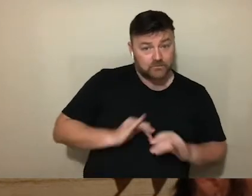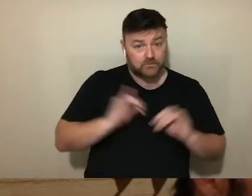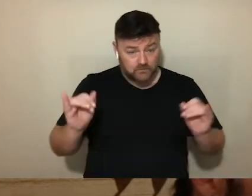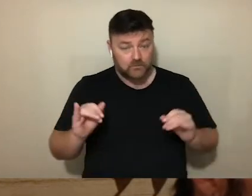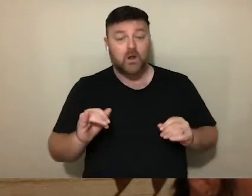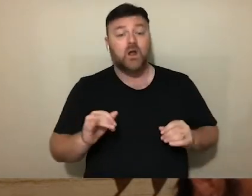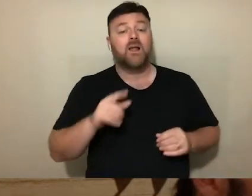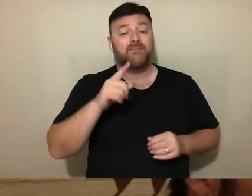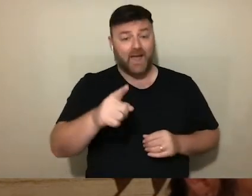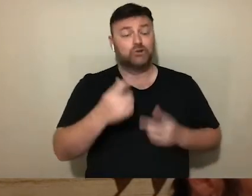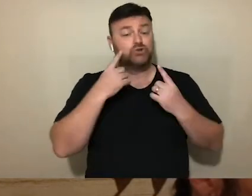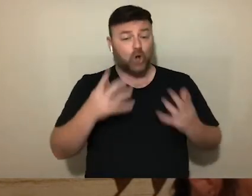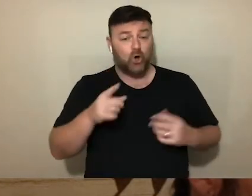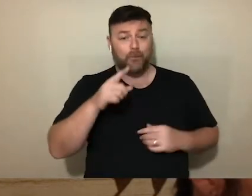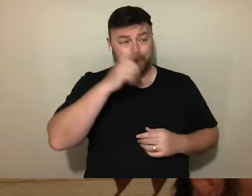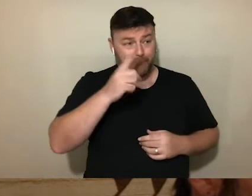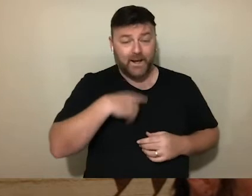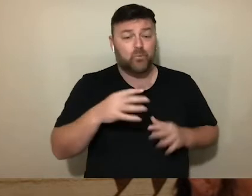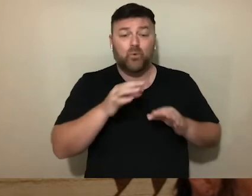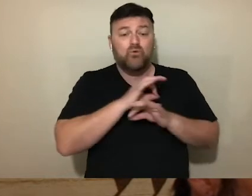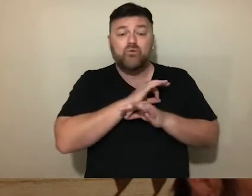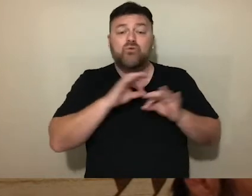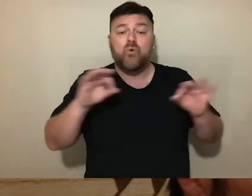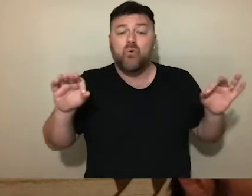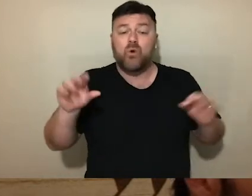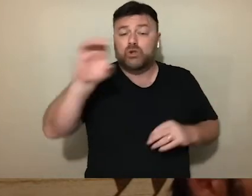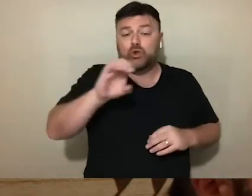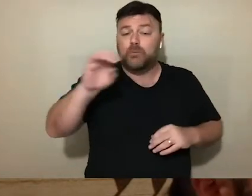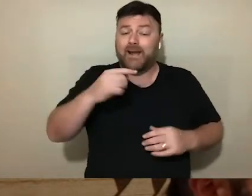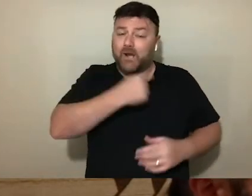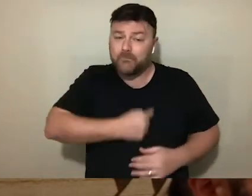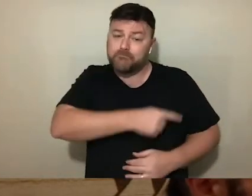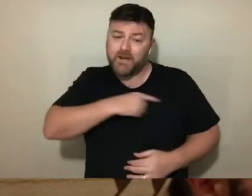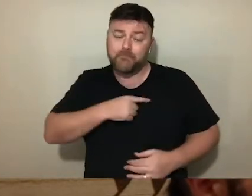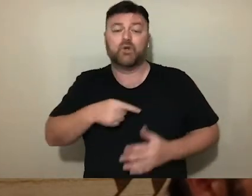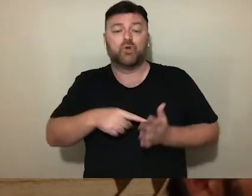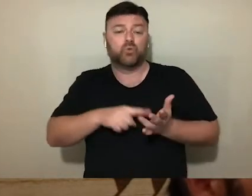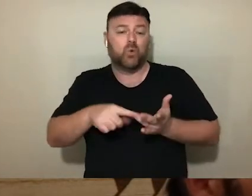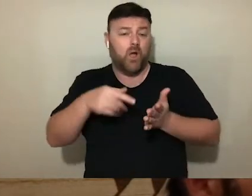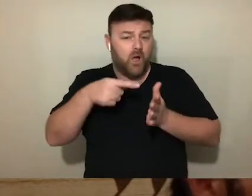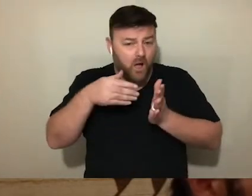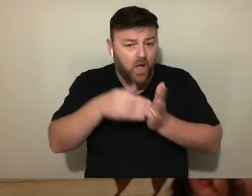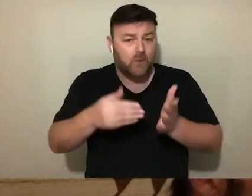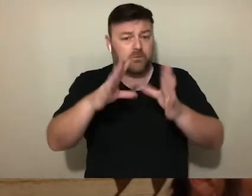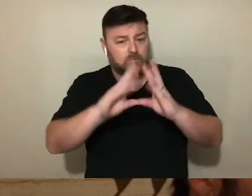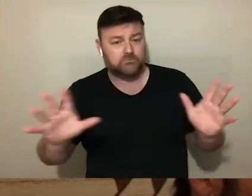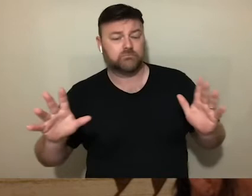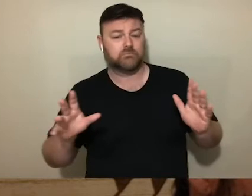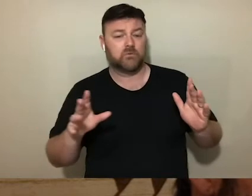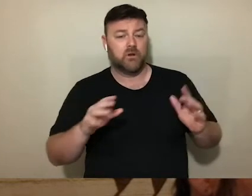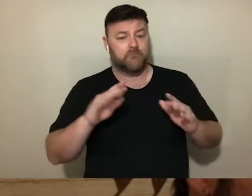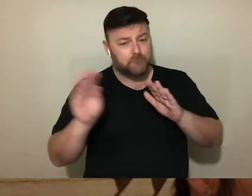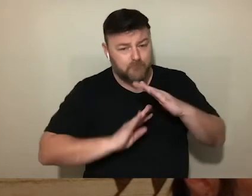reiterated the lack of EU's commitment in providing palpable solutions to ameliorate migrants' living conditions and